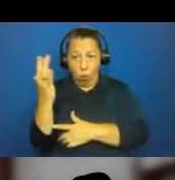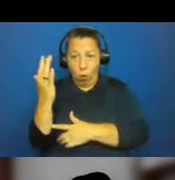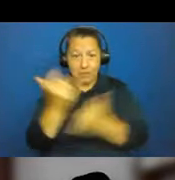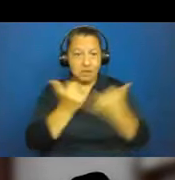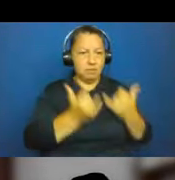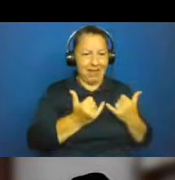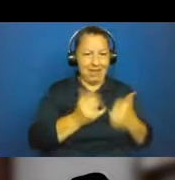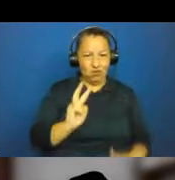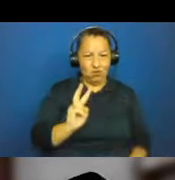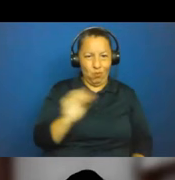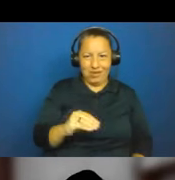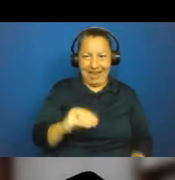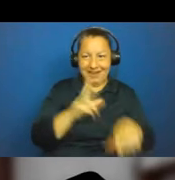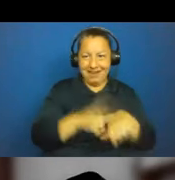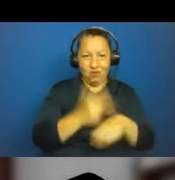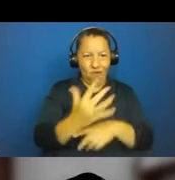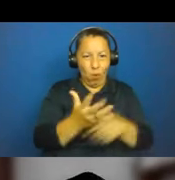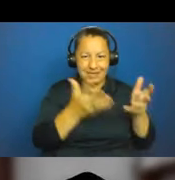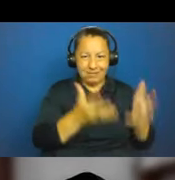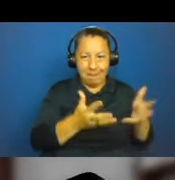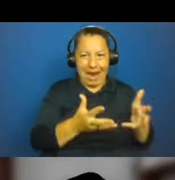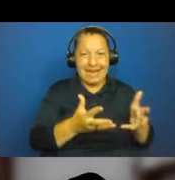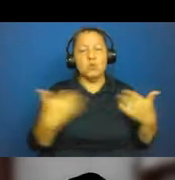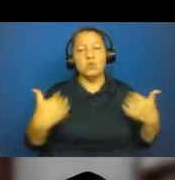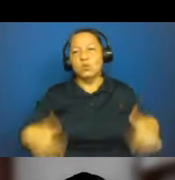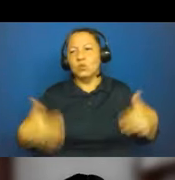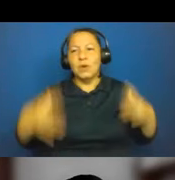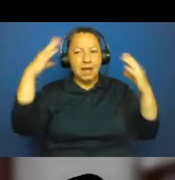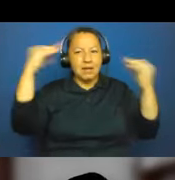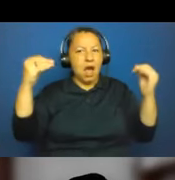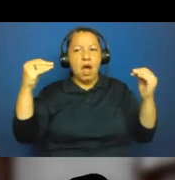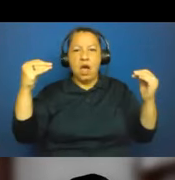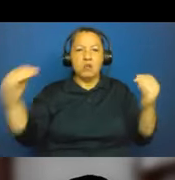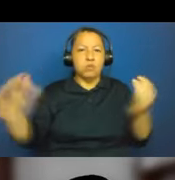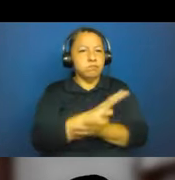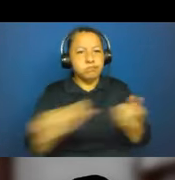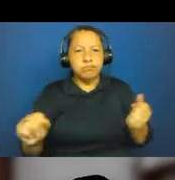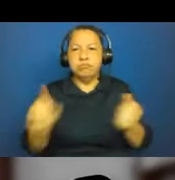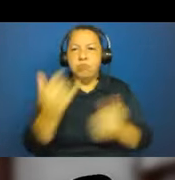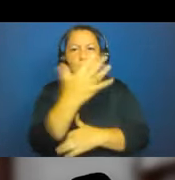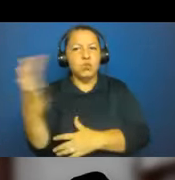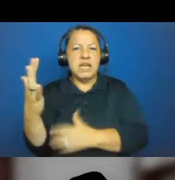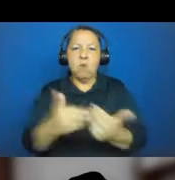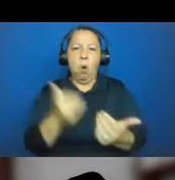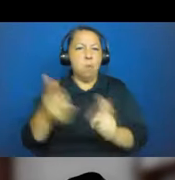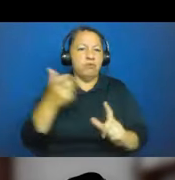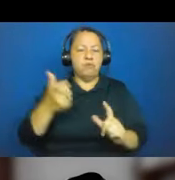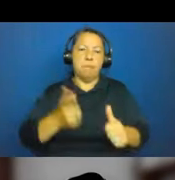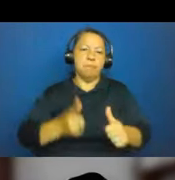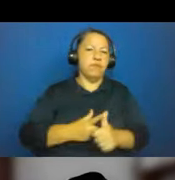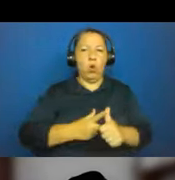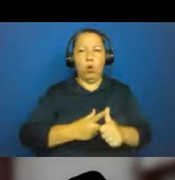% natural forest is left. So a huge process of deforestation took place almost from the inception of